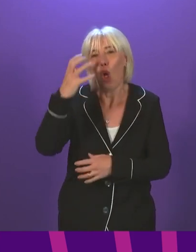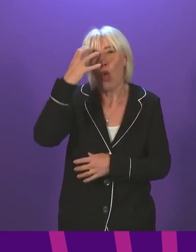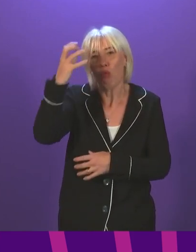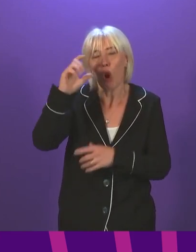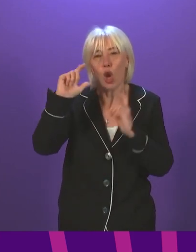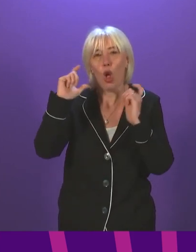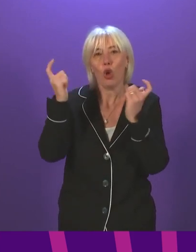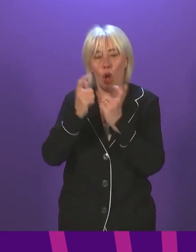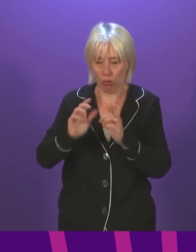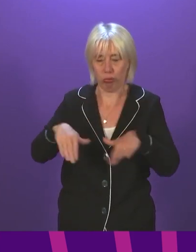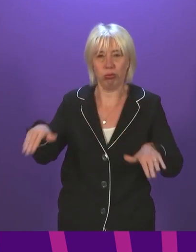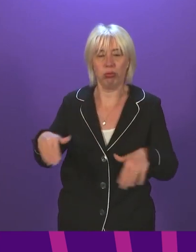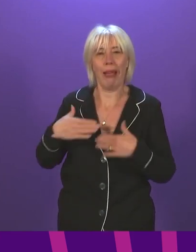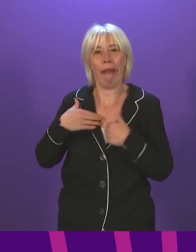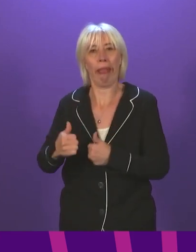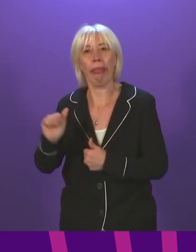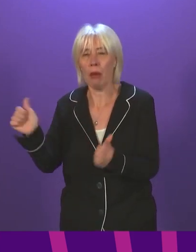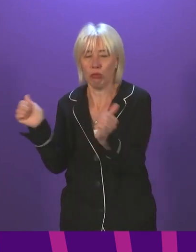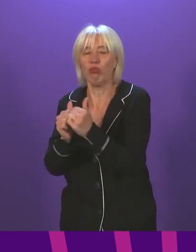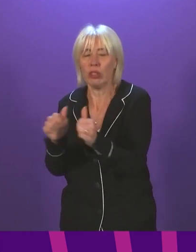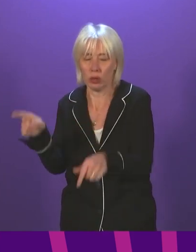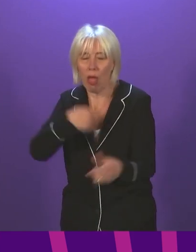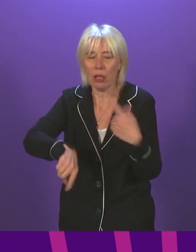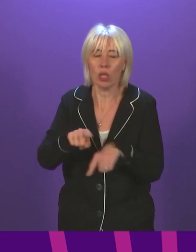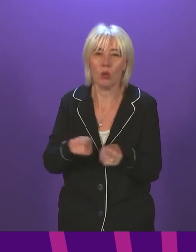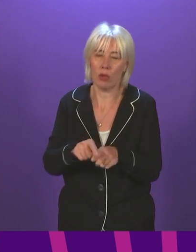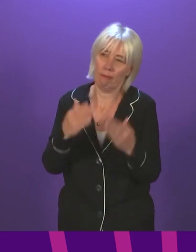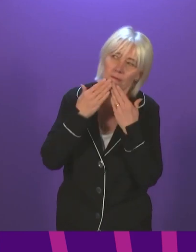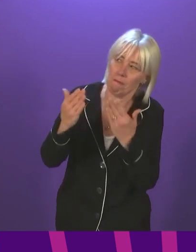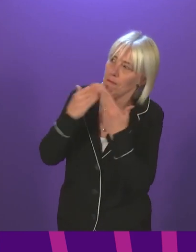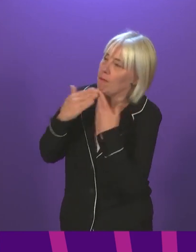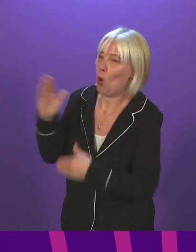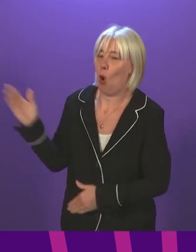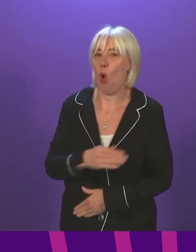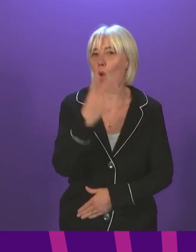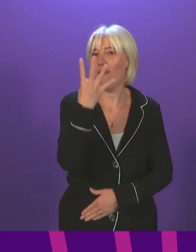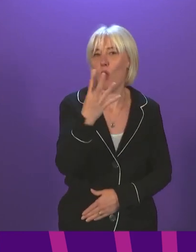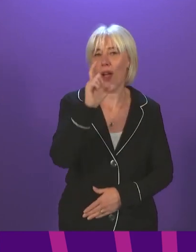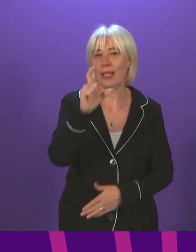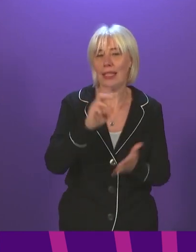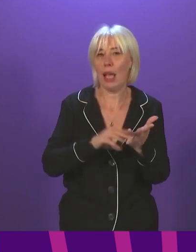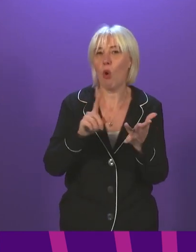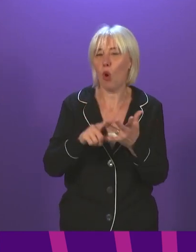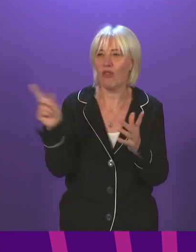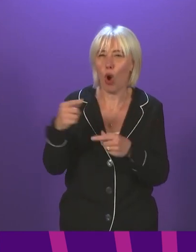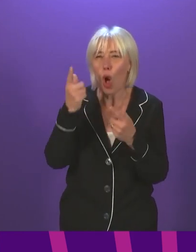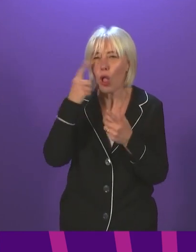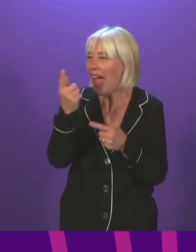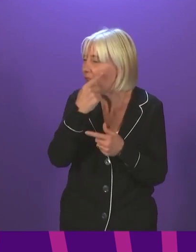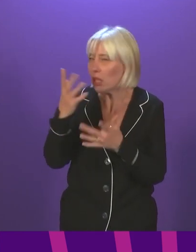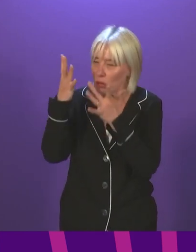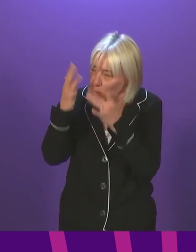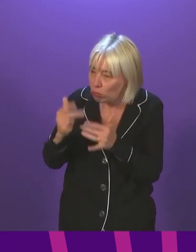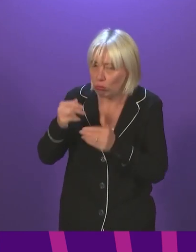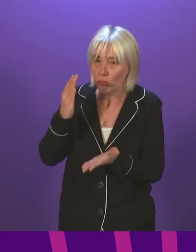Paediatrics and Child Health. I am very grateful to all of the four chief medical officers for assessing the evidence on this issue with such